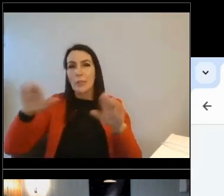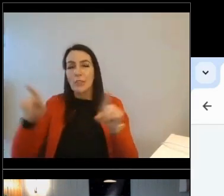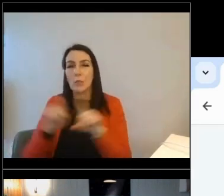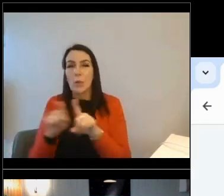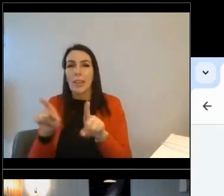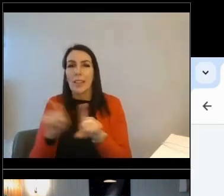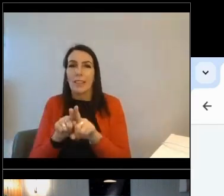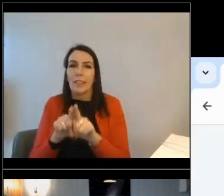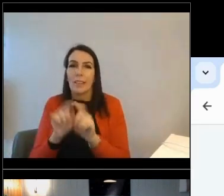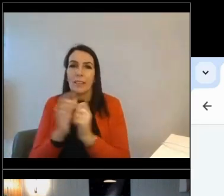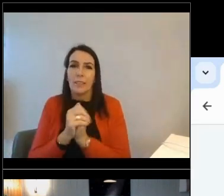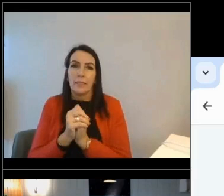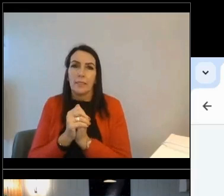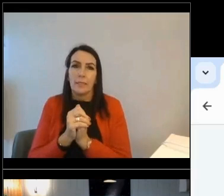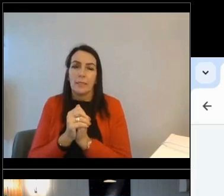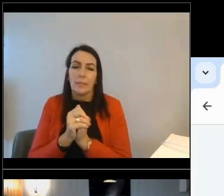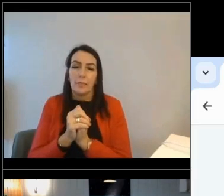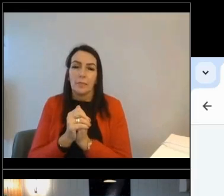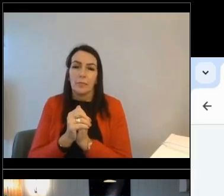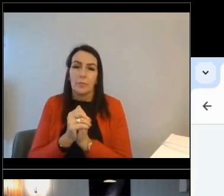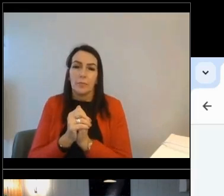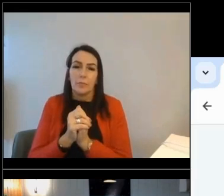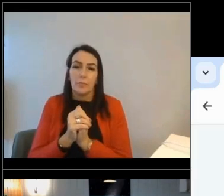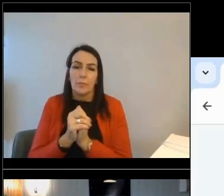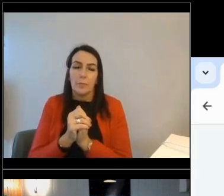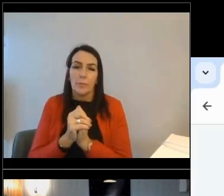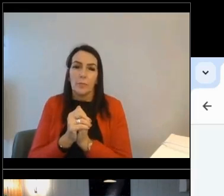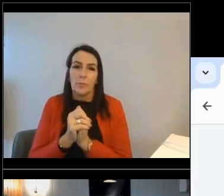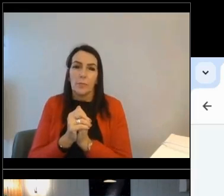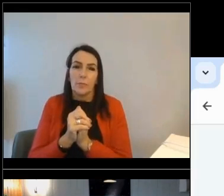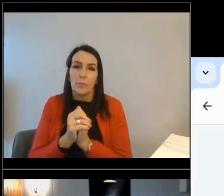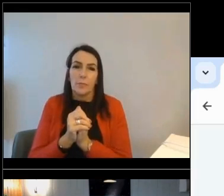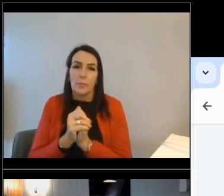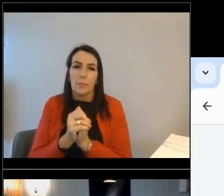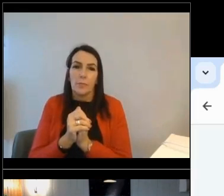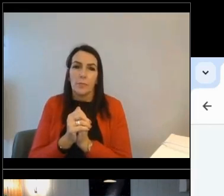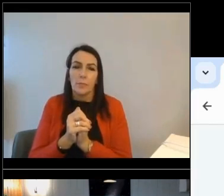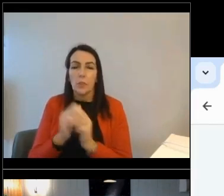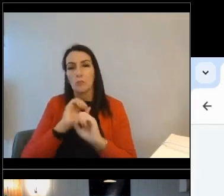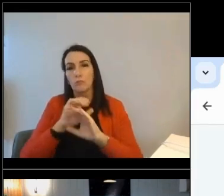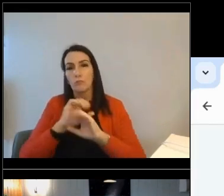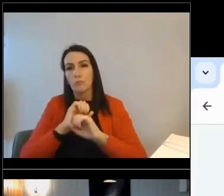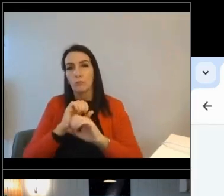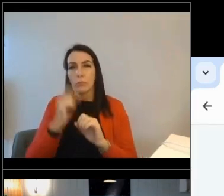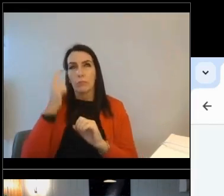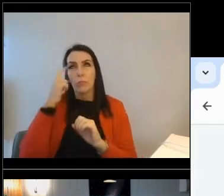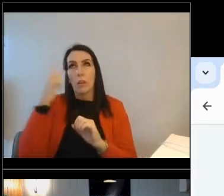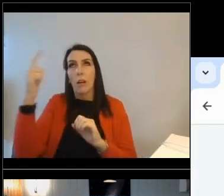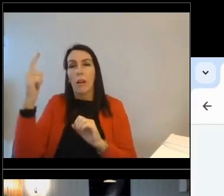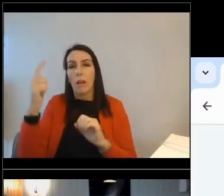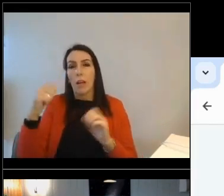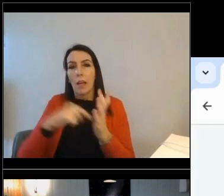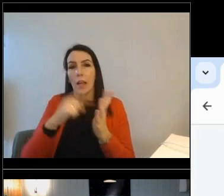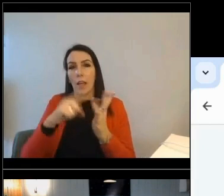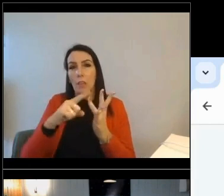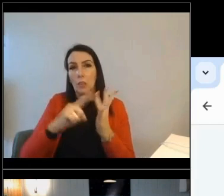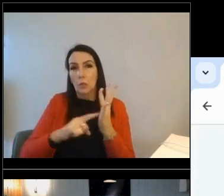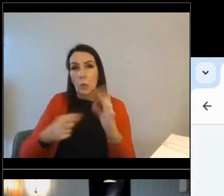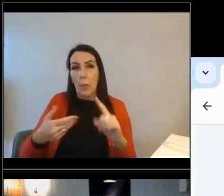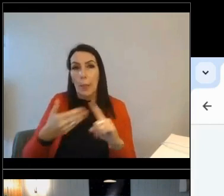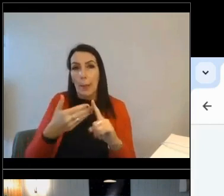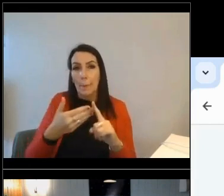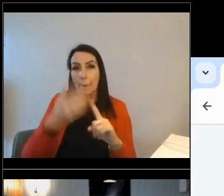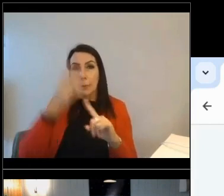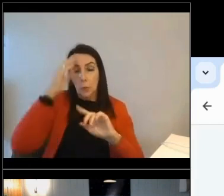really for increasing EPC bands. So to give you a bit of an idea, the tool is designed to be the educational